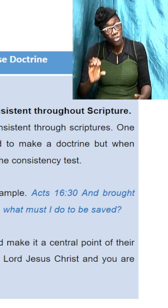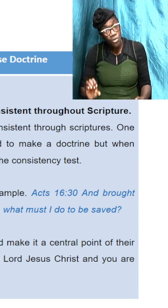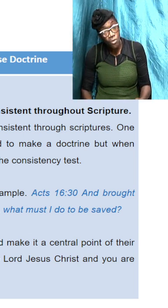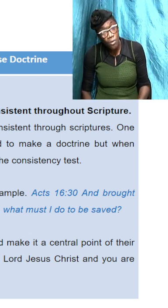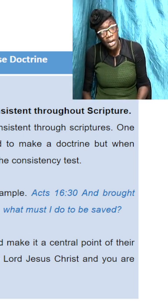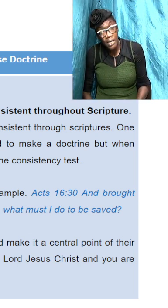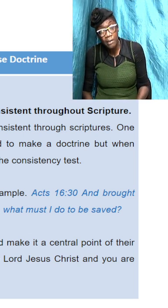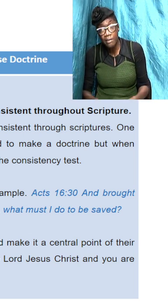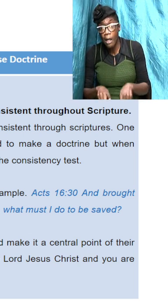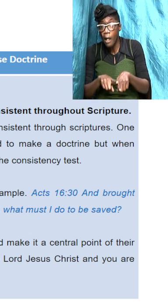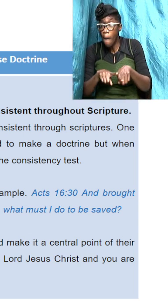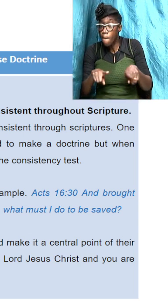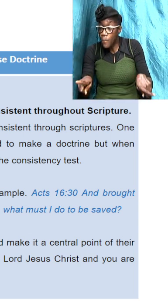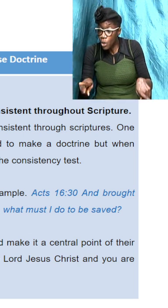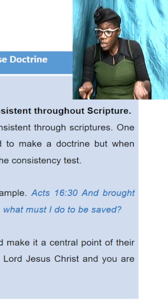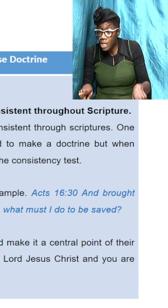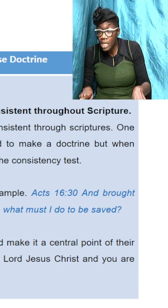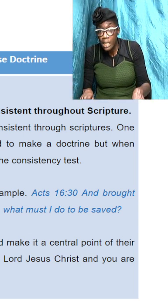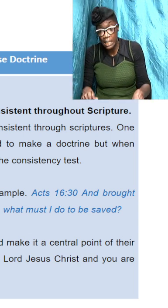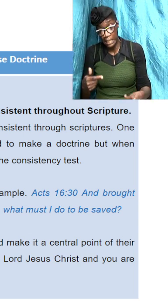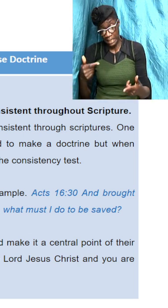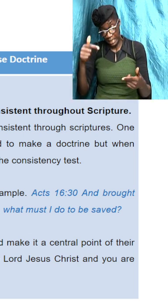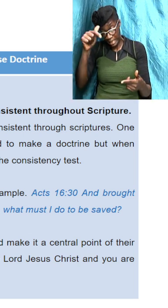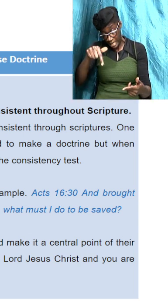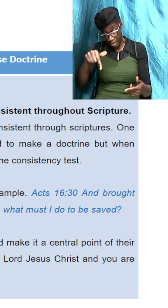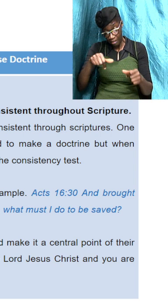but is this consistent towards scriptures